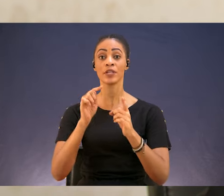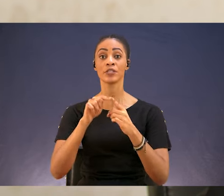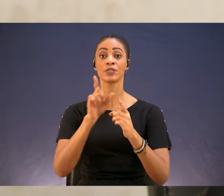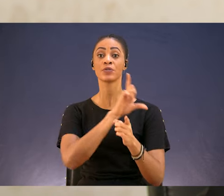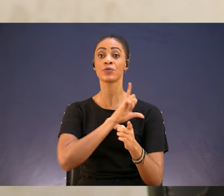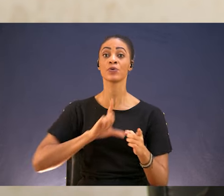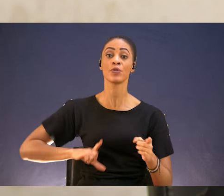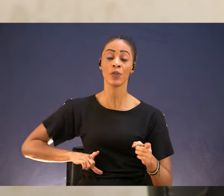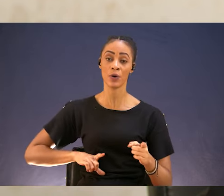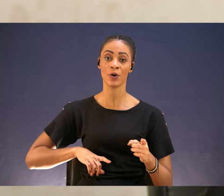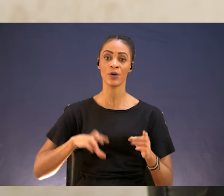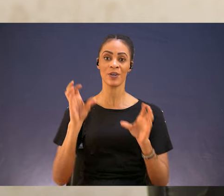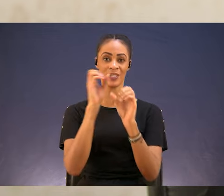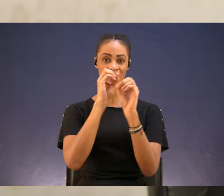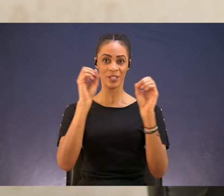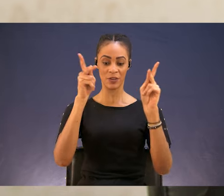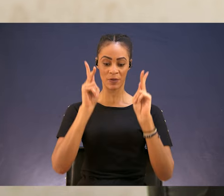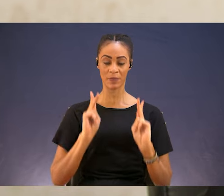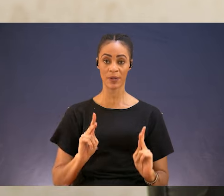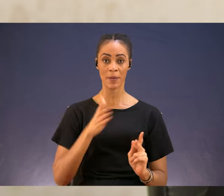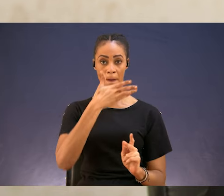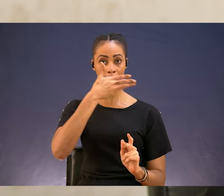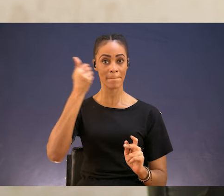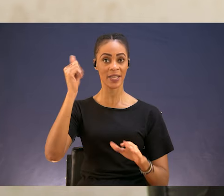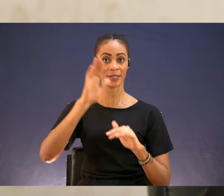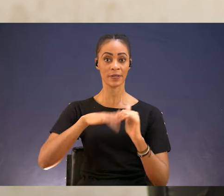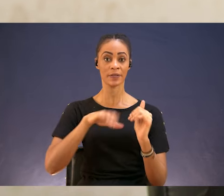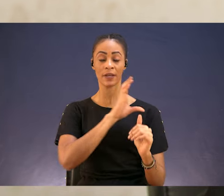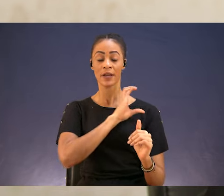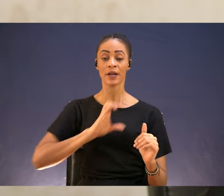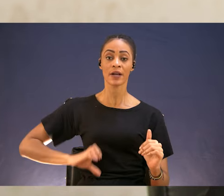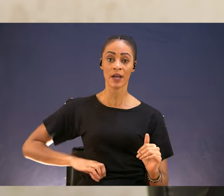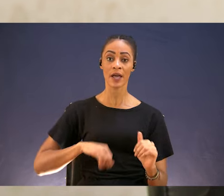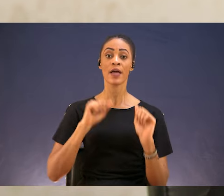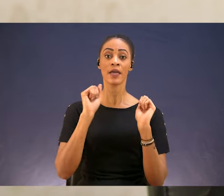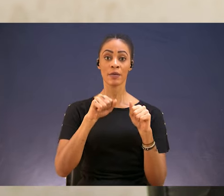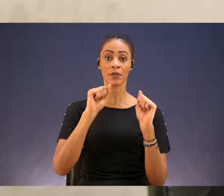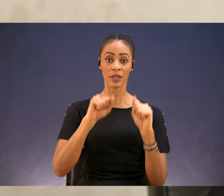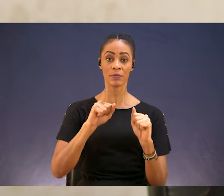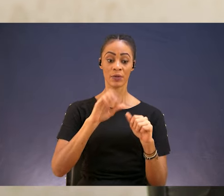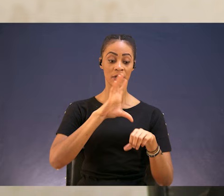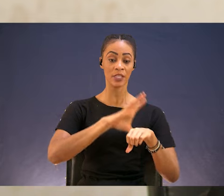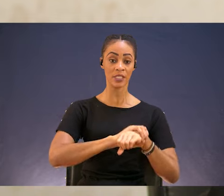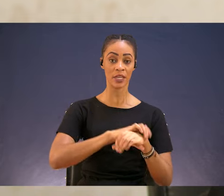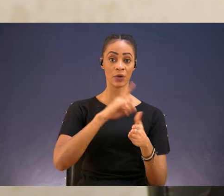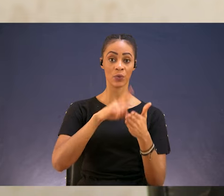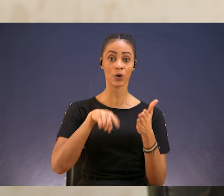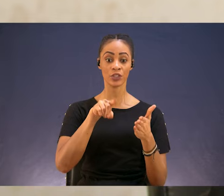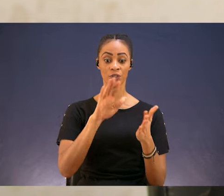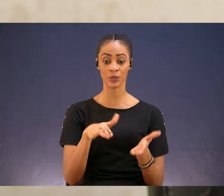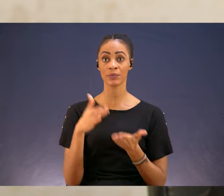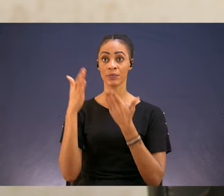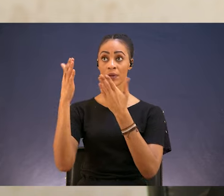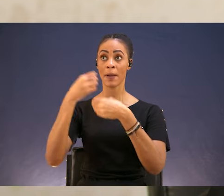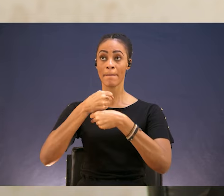Lord. Let me tell you this. There's nobody better than Christ who is able to take what you commit to him, and he makes it happen.